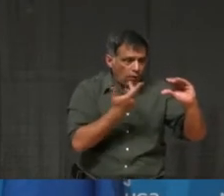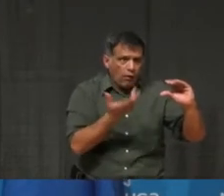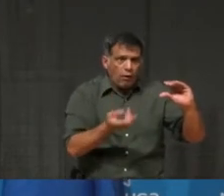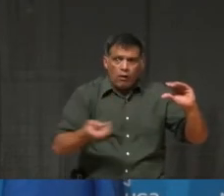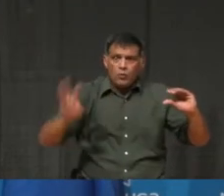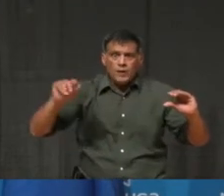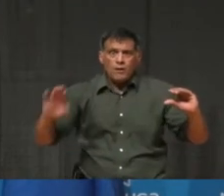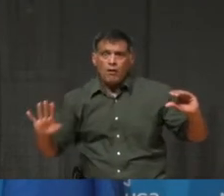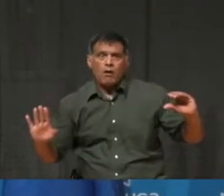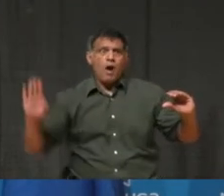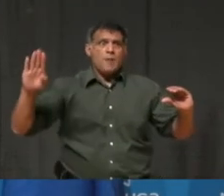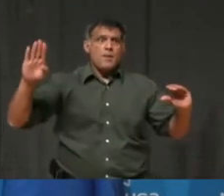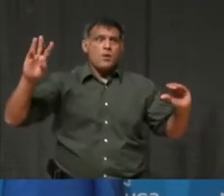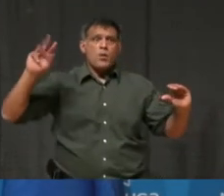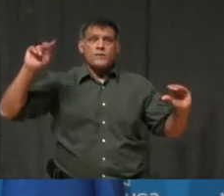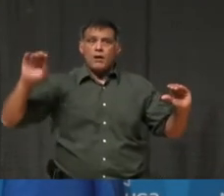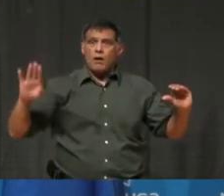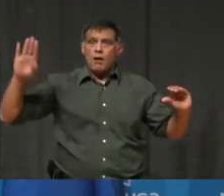decreased.